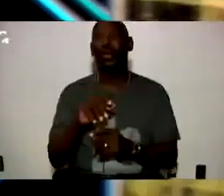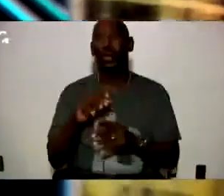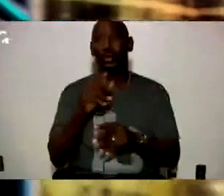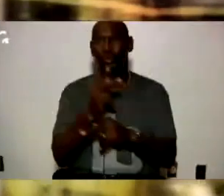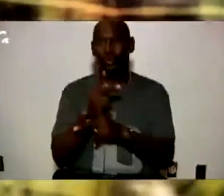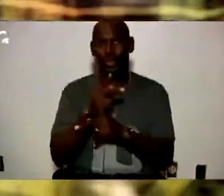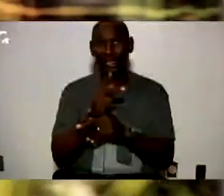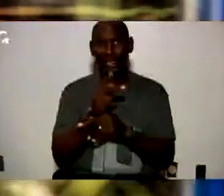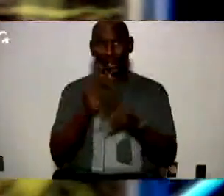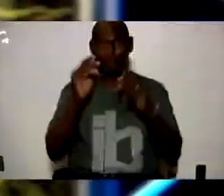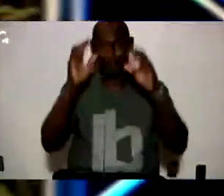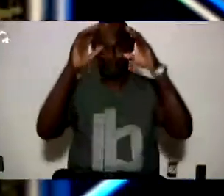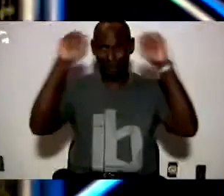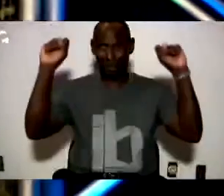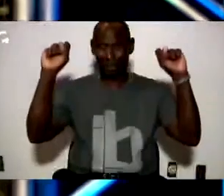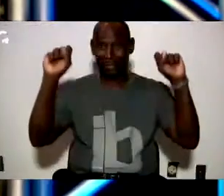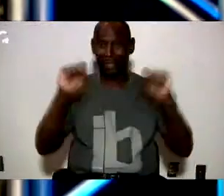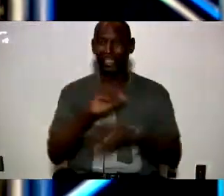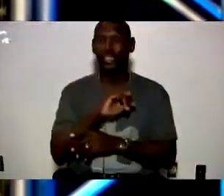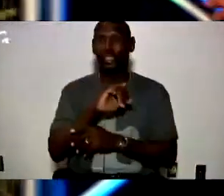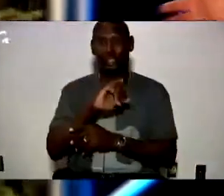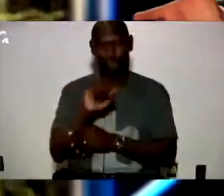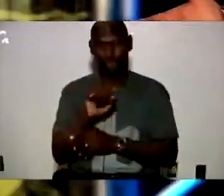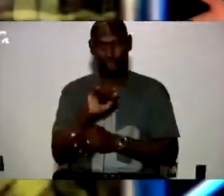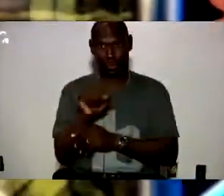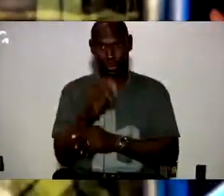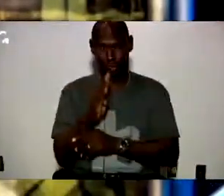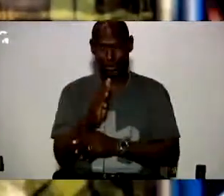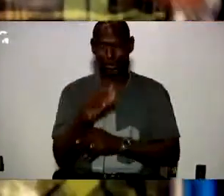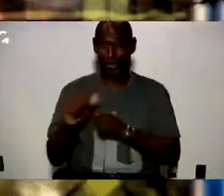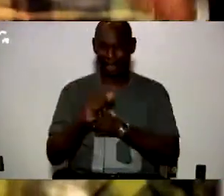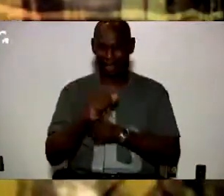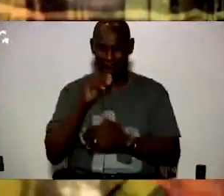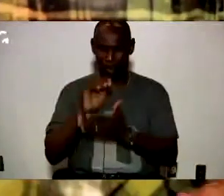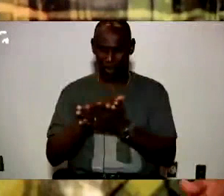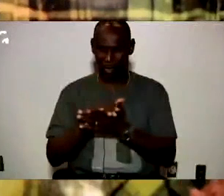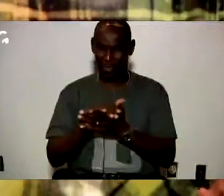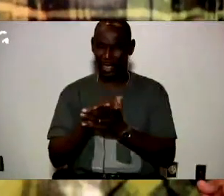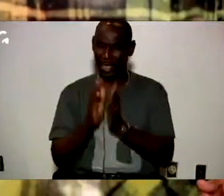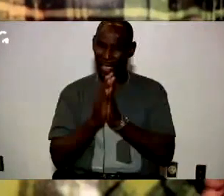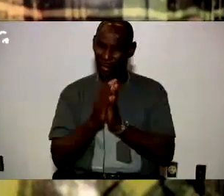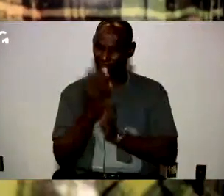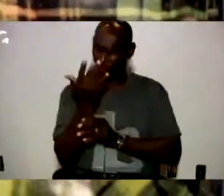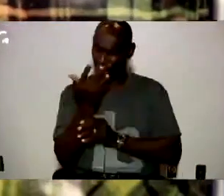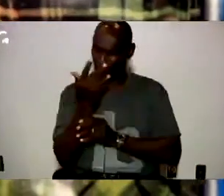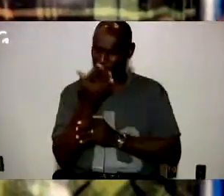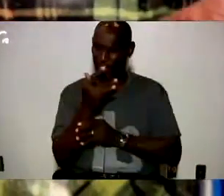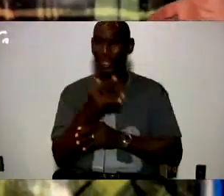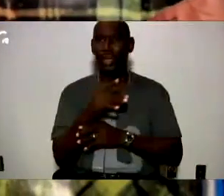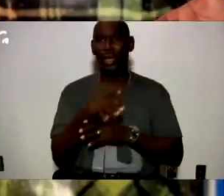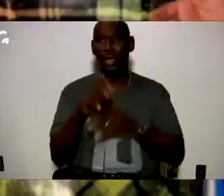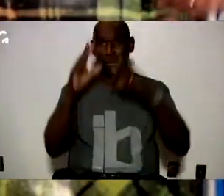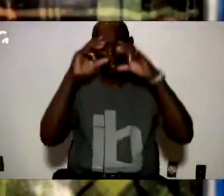These jobs are hazardous. And so one time my wife asked me, why in the world do want to be a superintendent? And I told her,